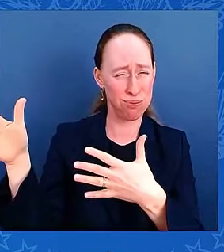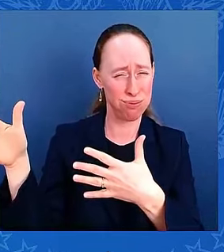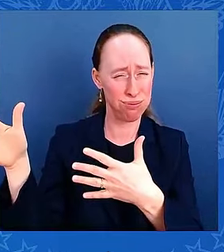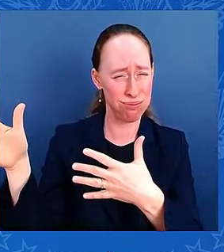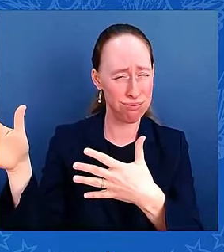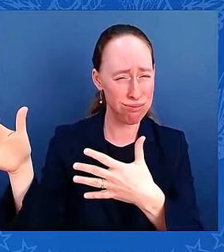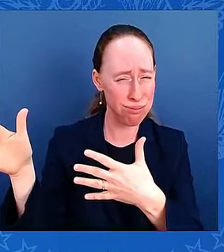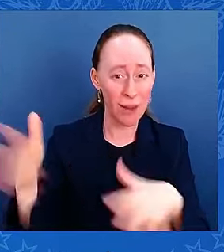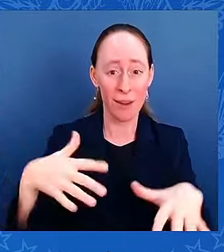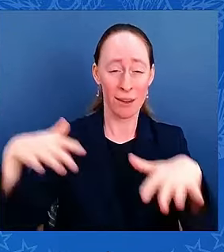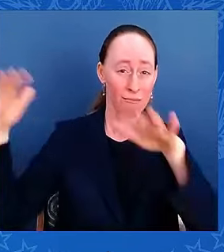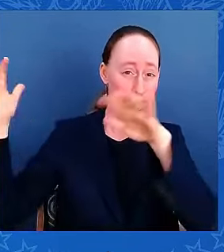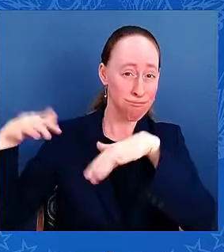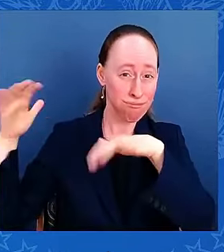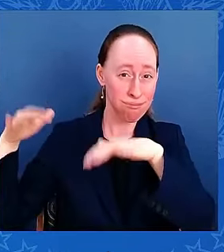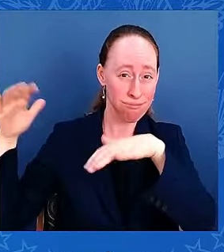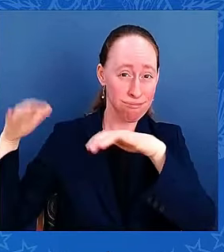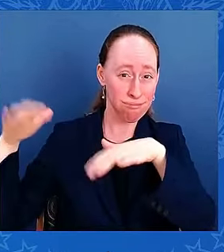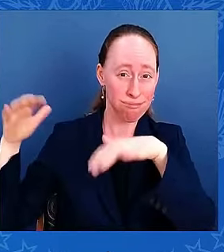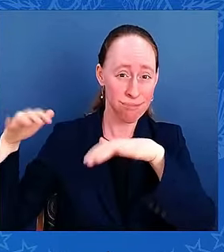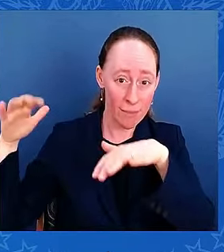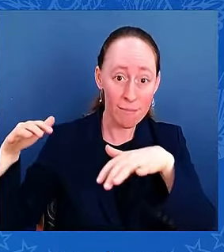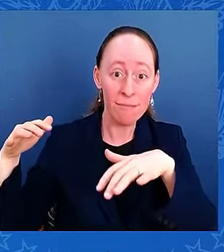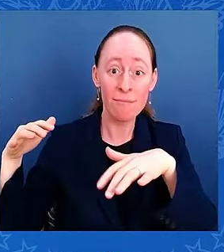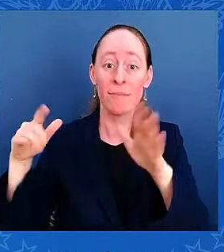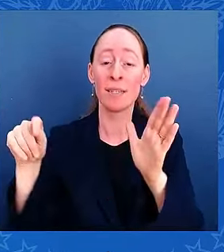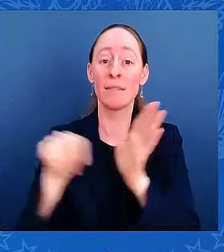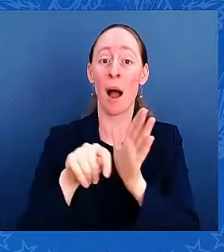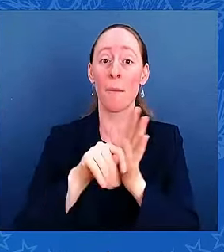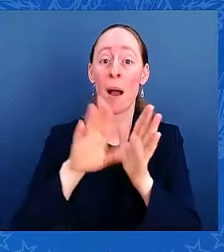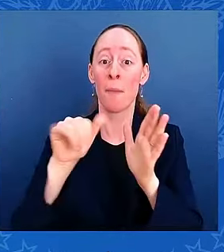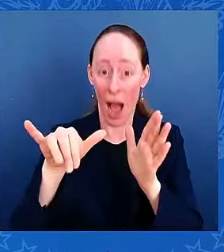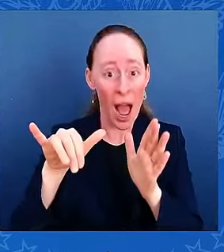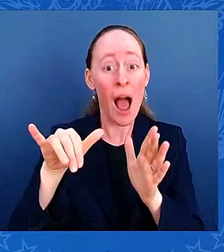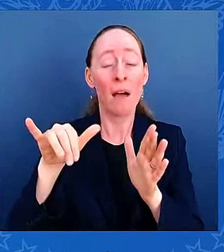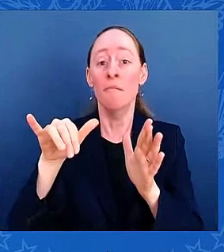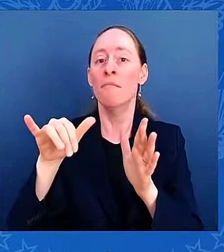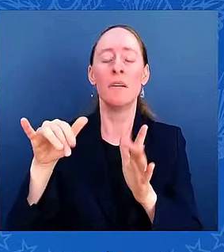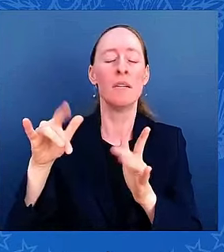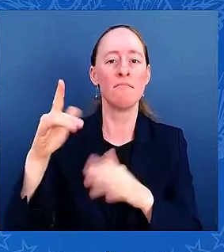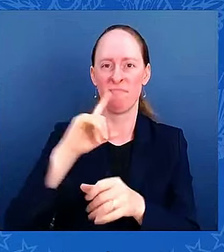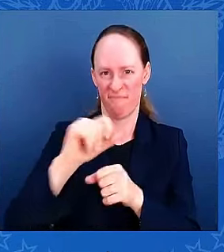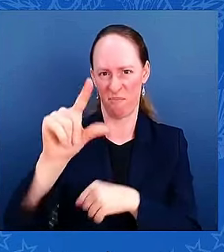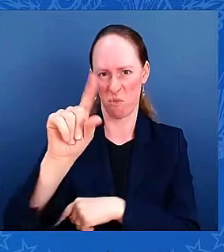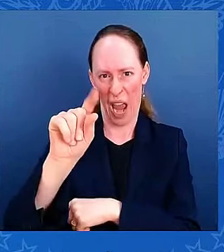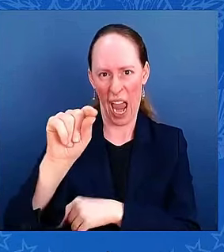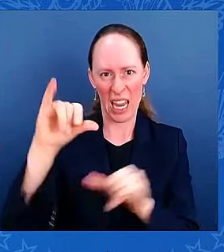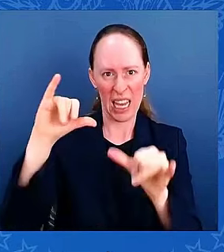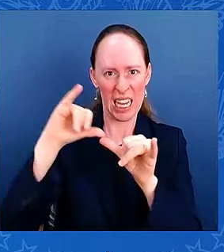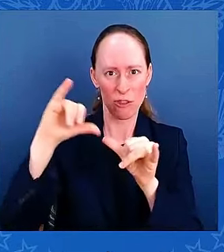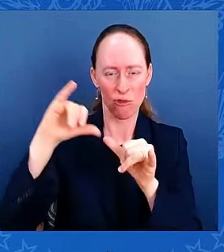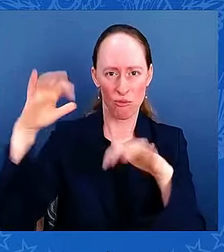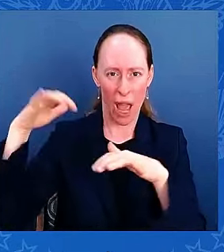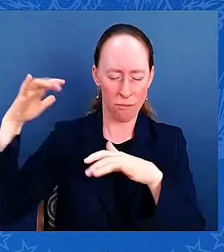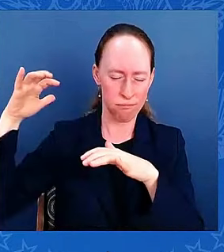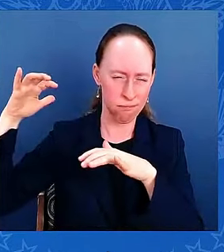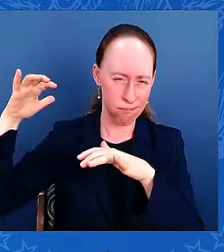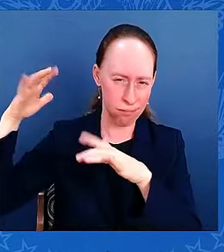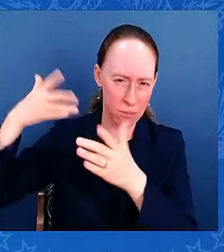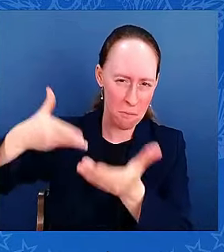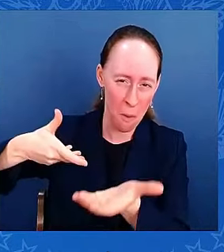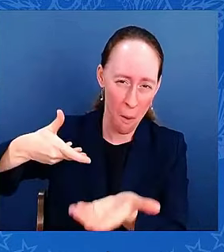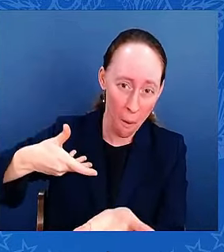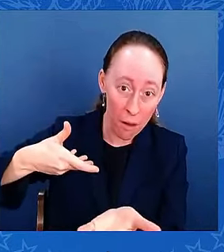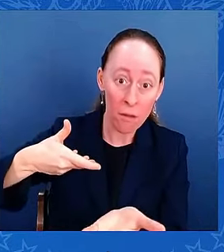overnight. Storm surge measurements are still being taken, but 38 tornadoes ripped through 13